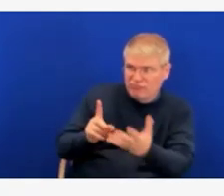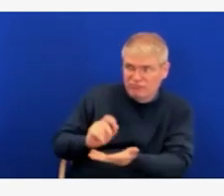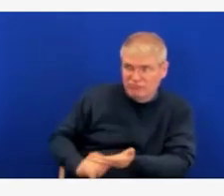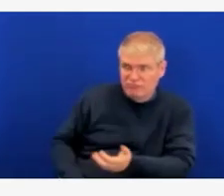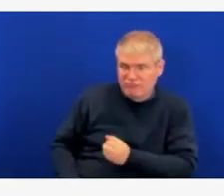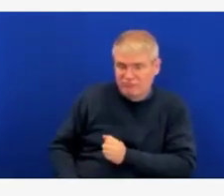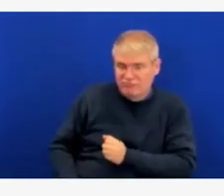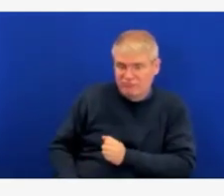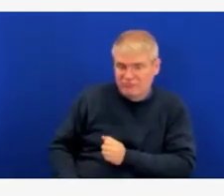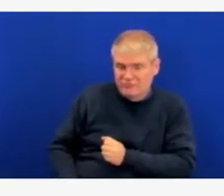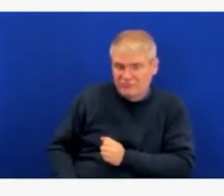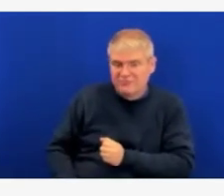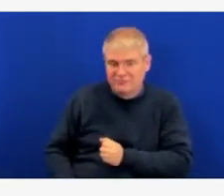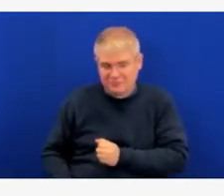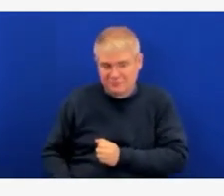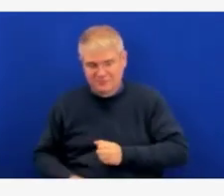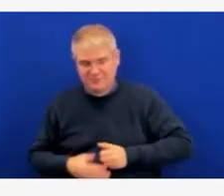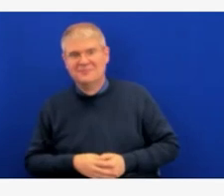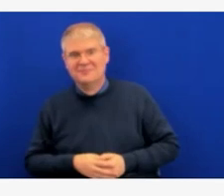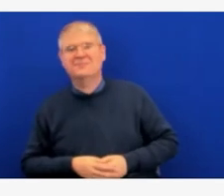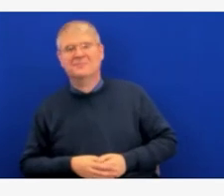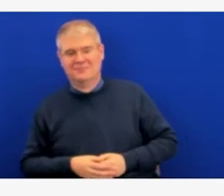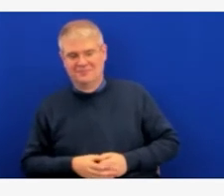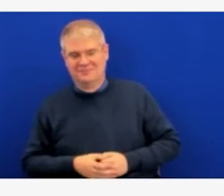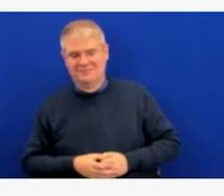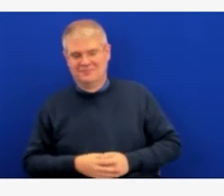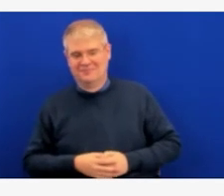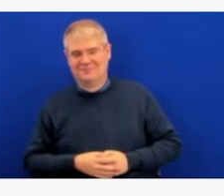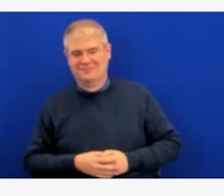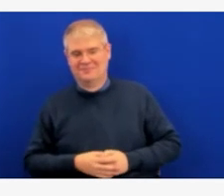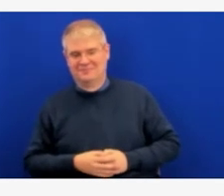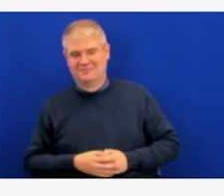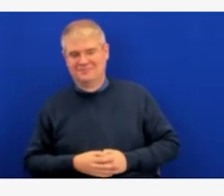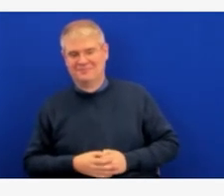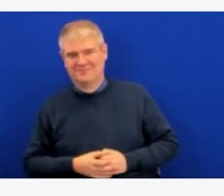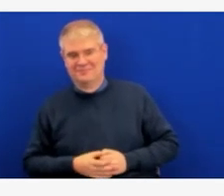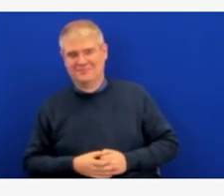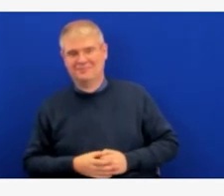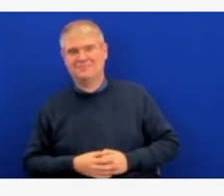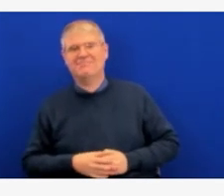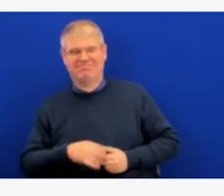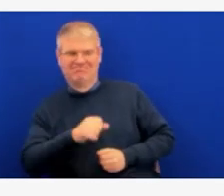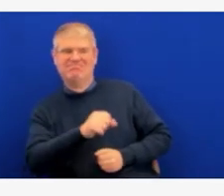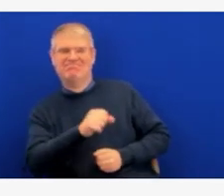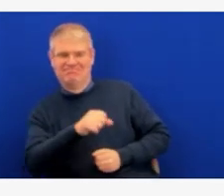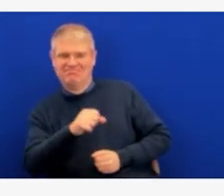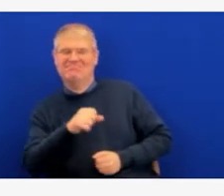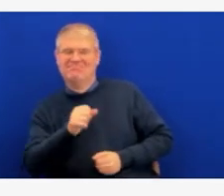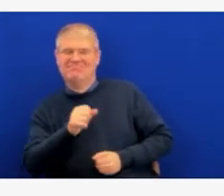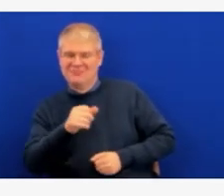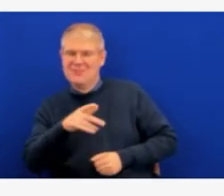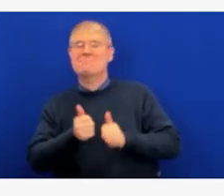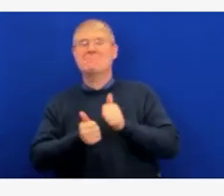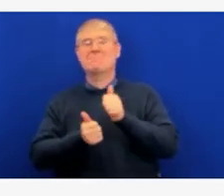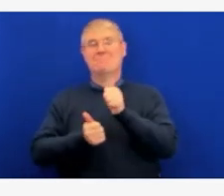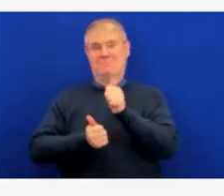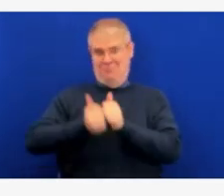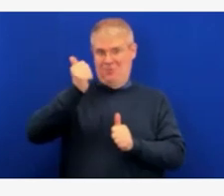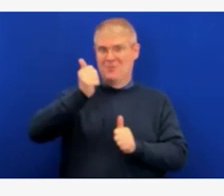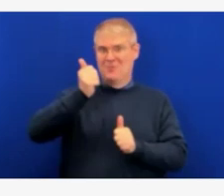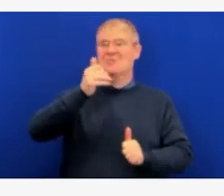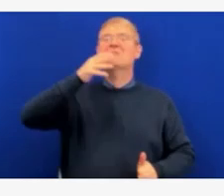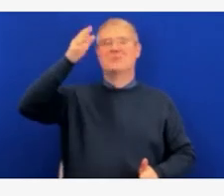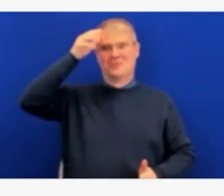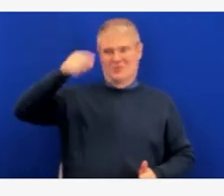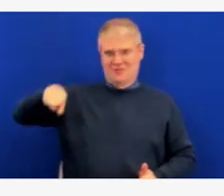So, unfortunately, I tend to hear from the primarily positive because people are excited and they want to know about it. So I hear less from